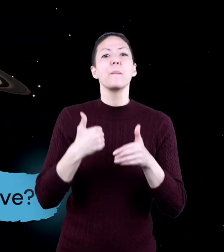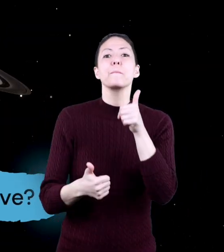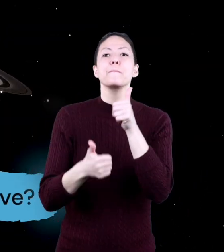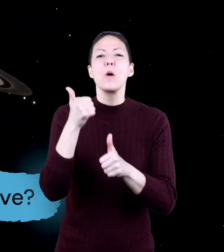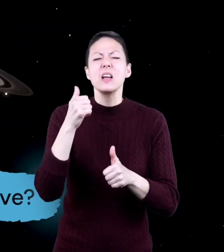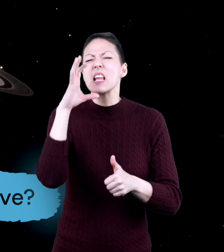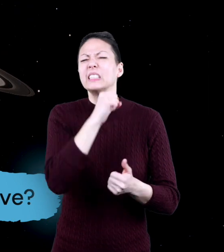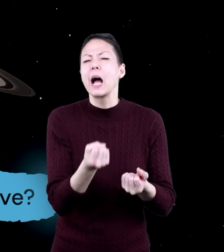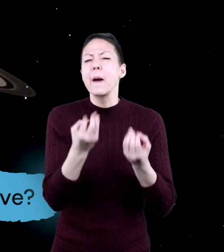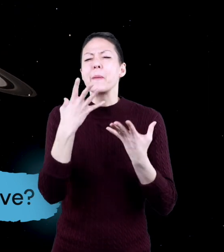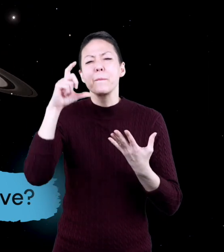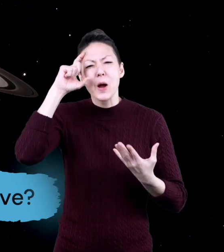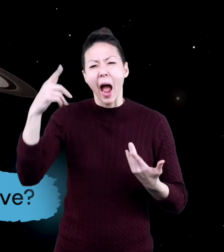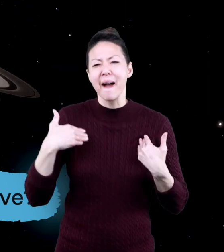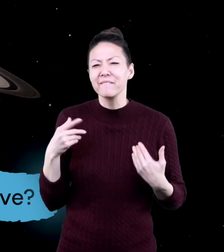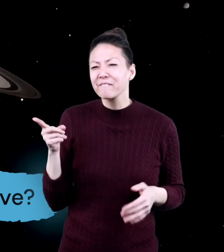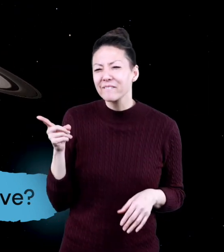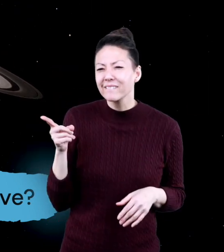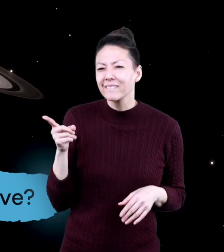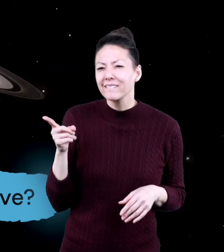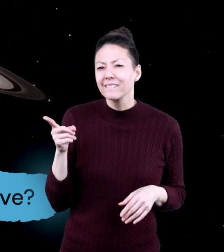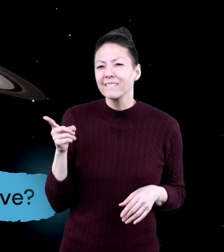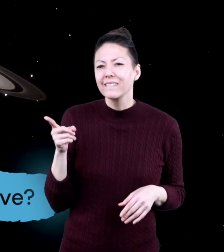most. Can you guess how many?